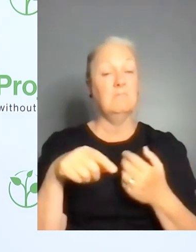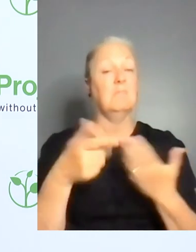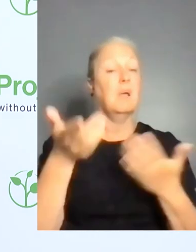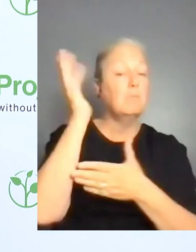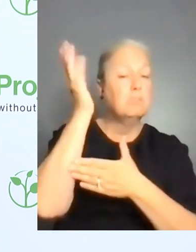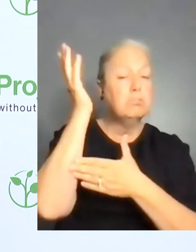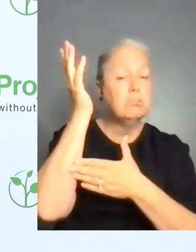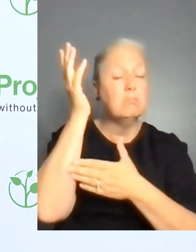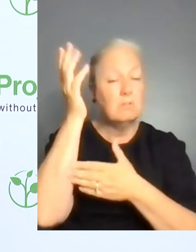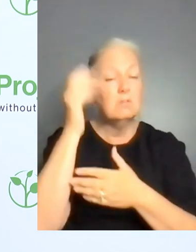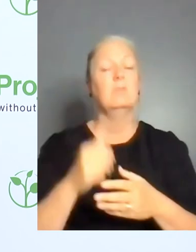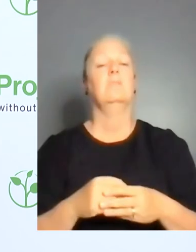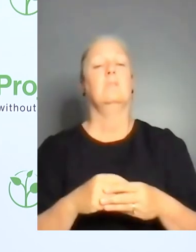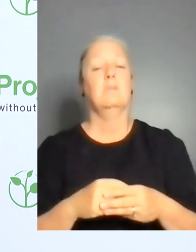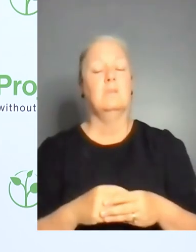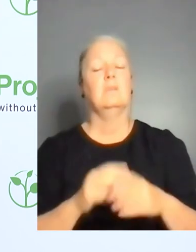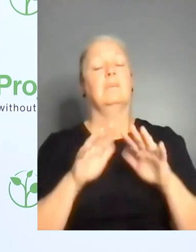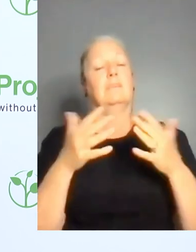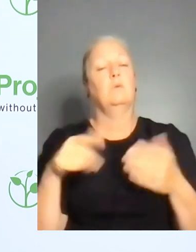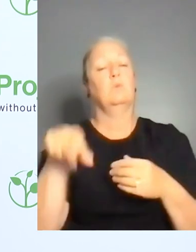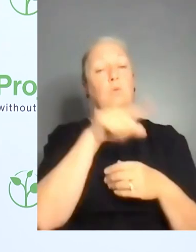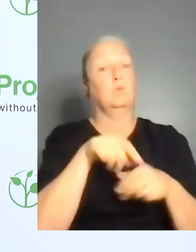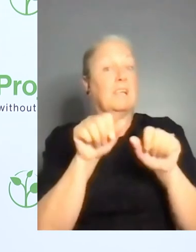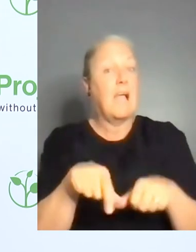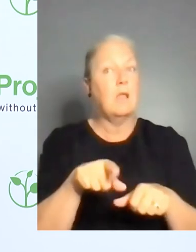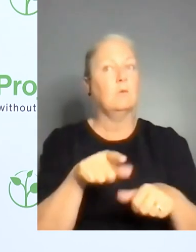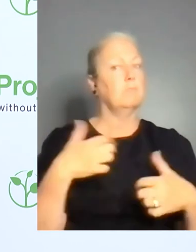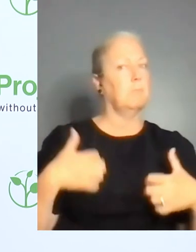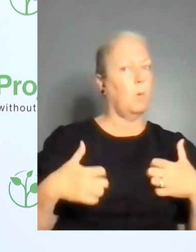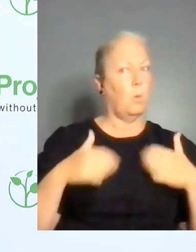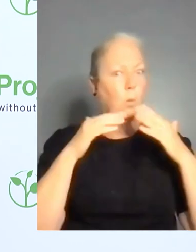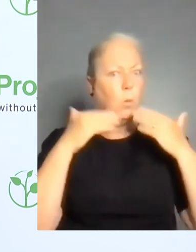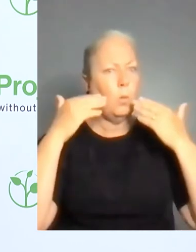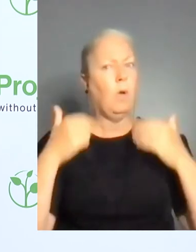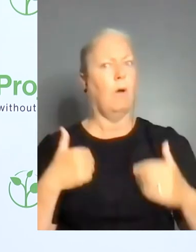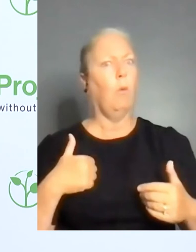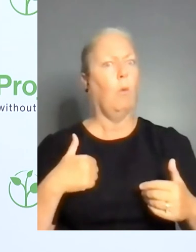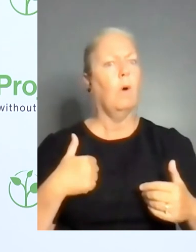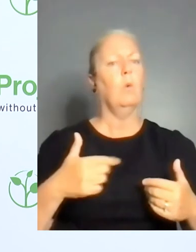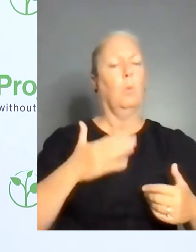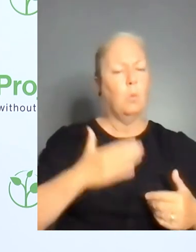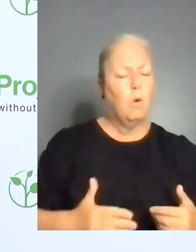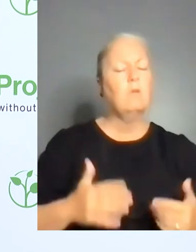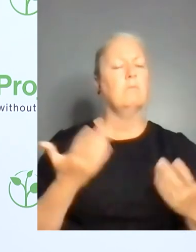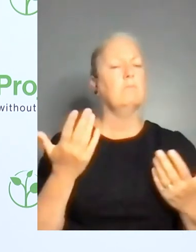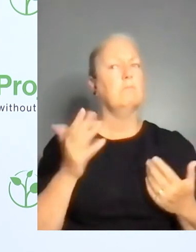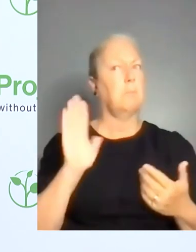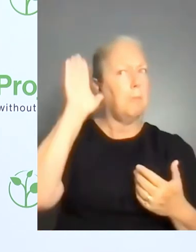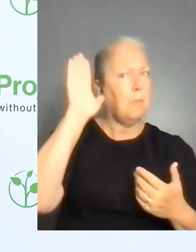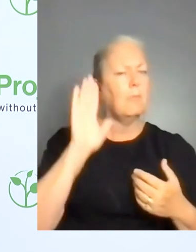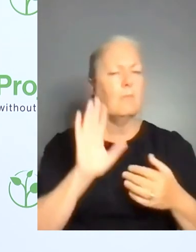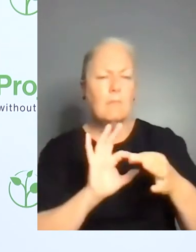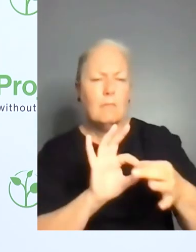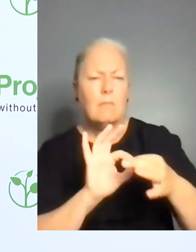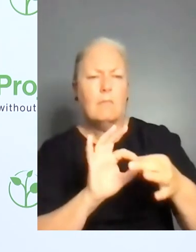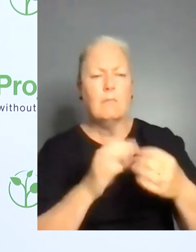strategy can now join a link that you have shared already or you will share in the chat. And you can have your